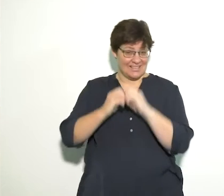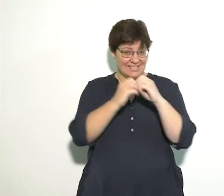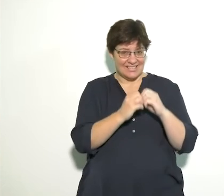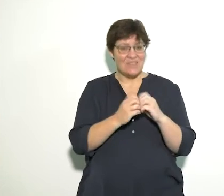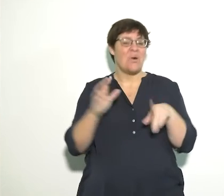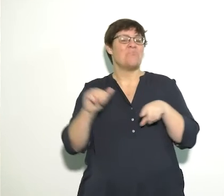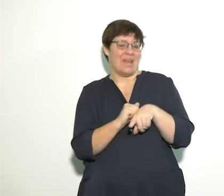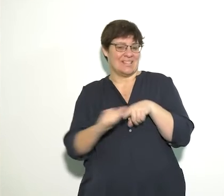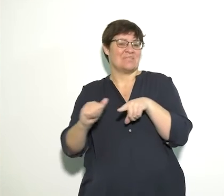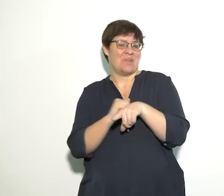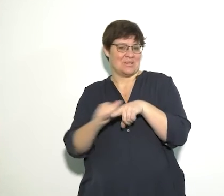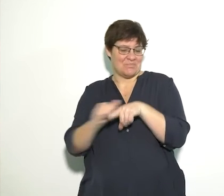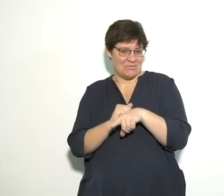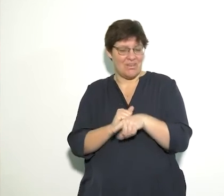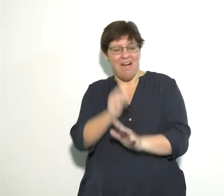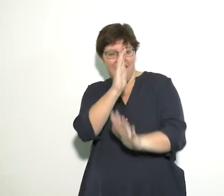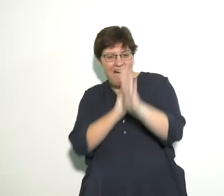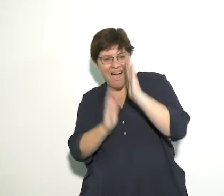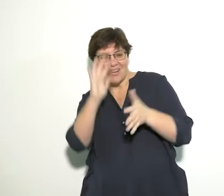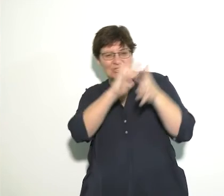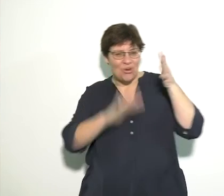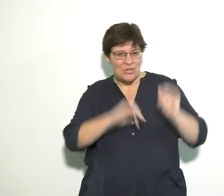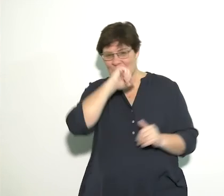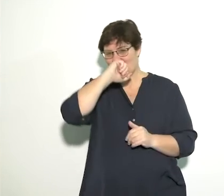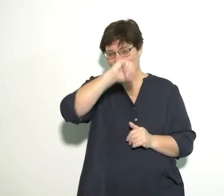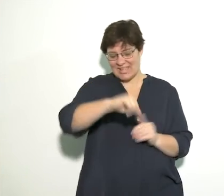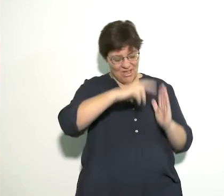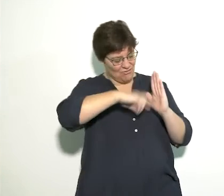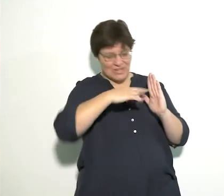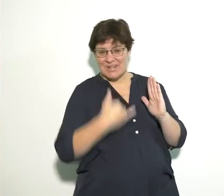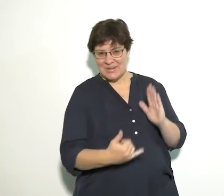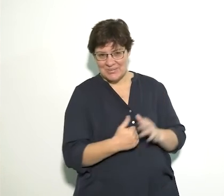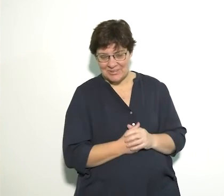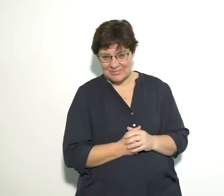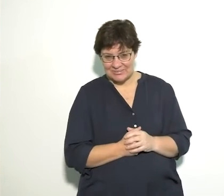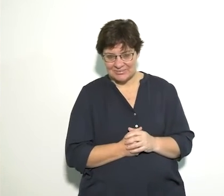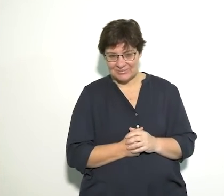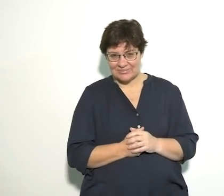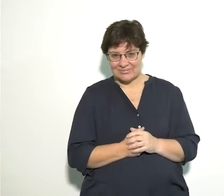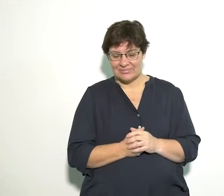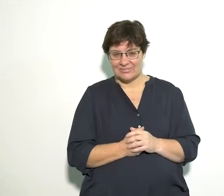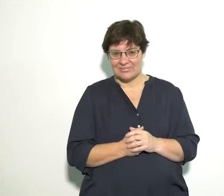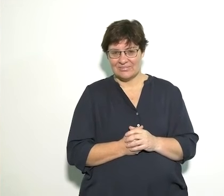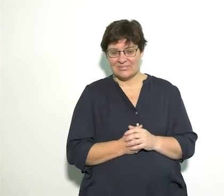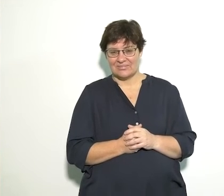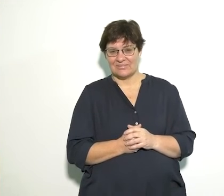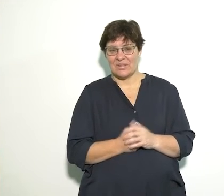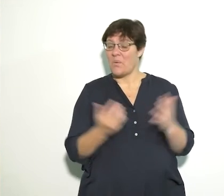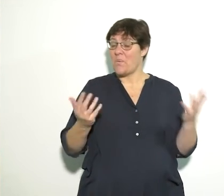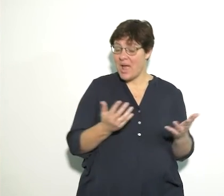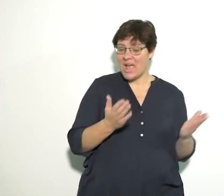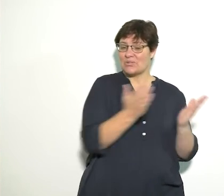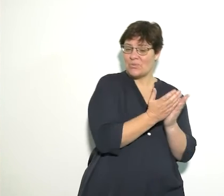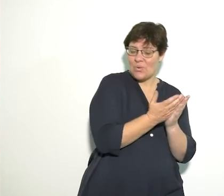home to practice telling the stories that you have just read during your shared reading time